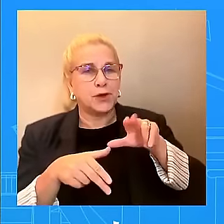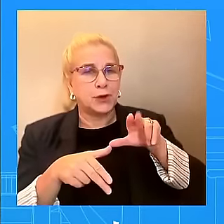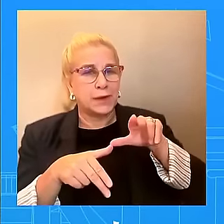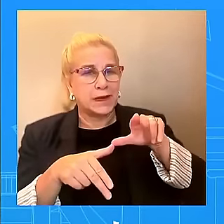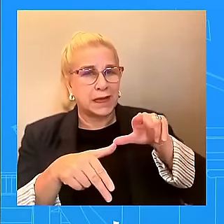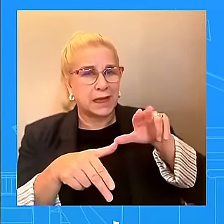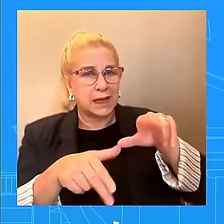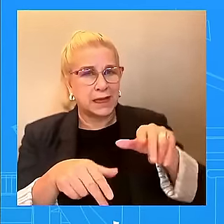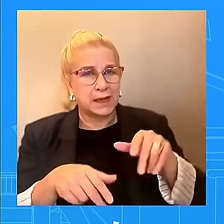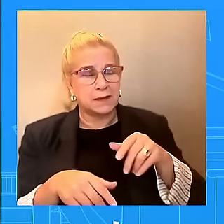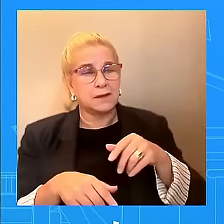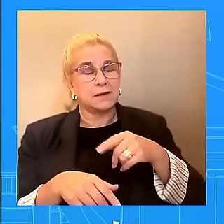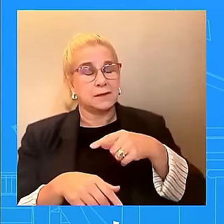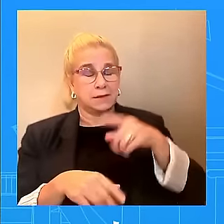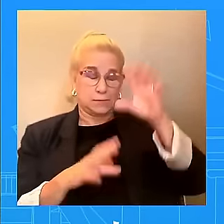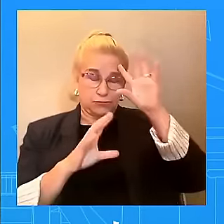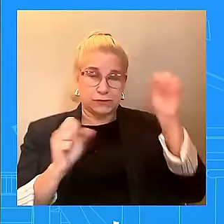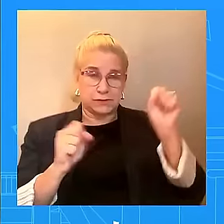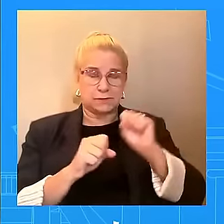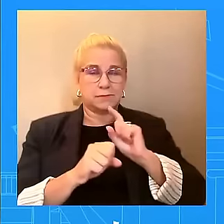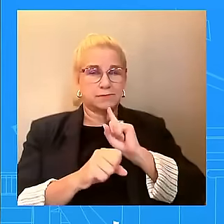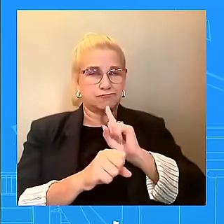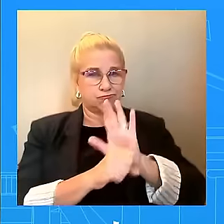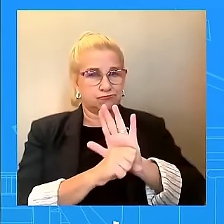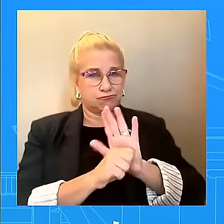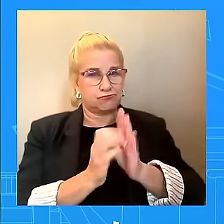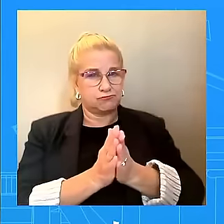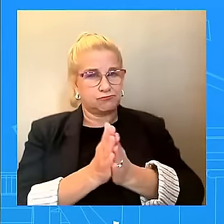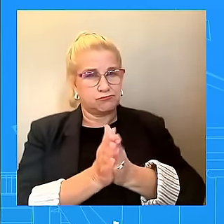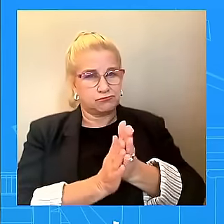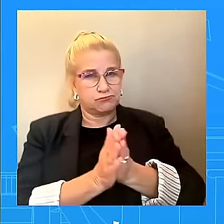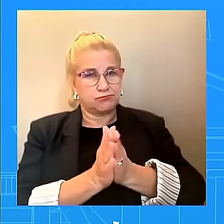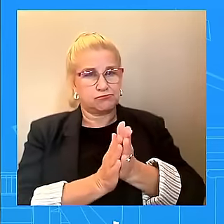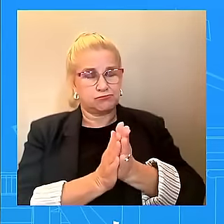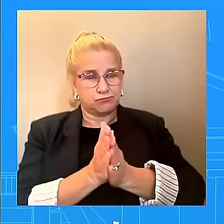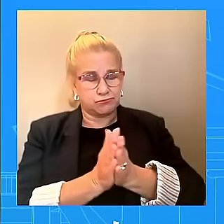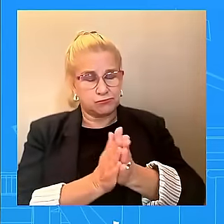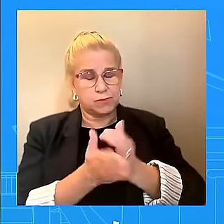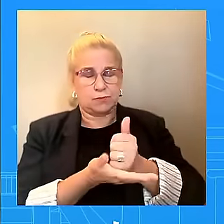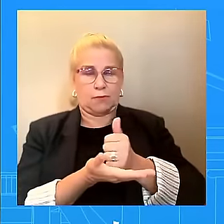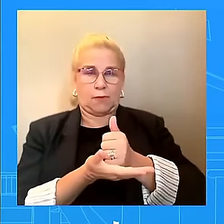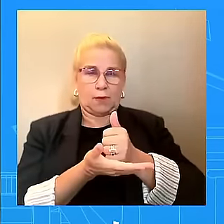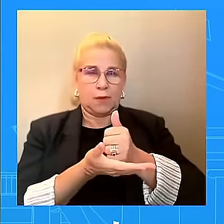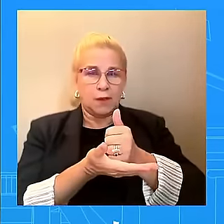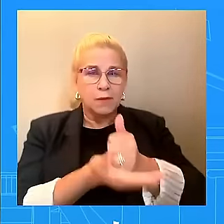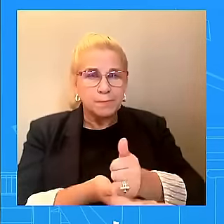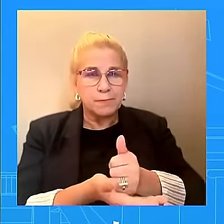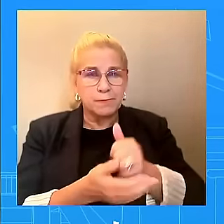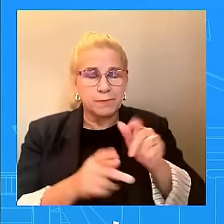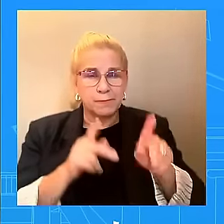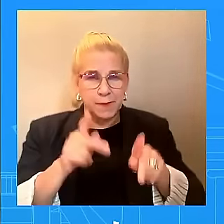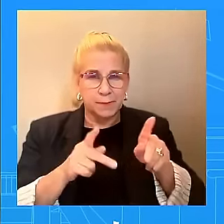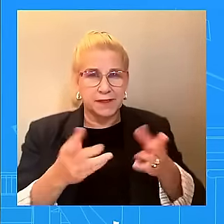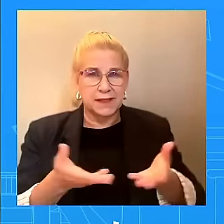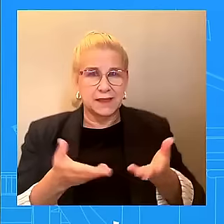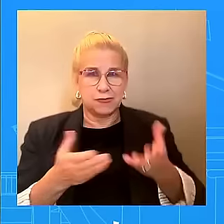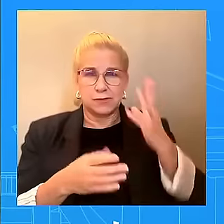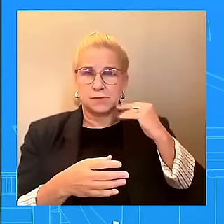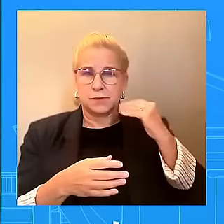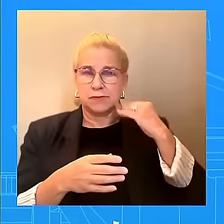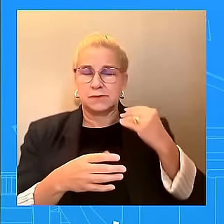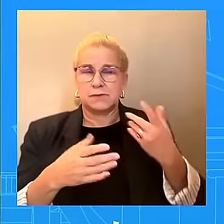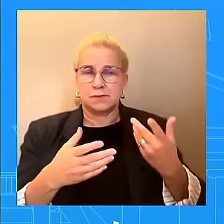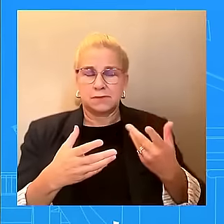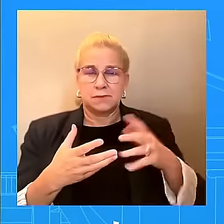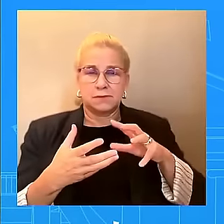to make sure that we are there for communities that are impacted. We take this very seriously again. We take this very